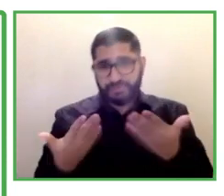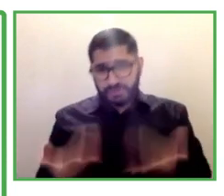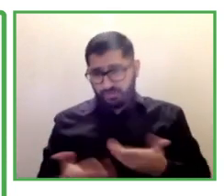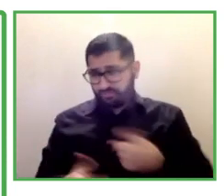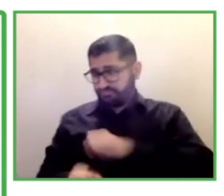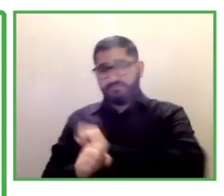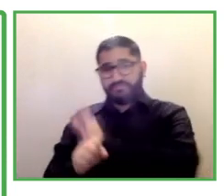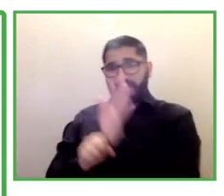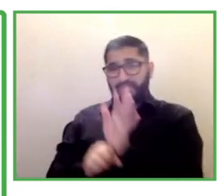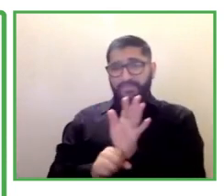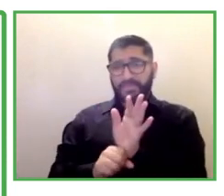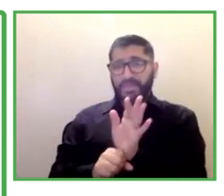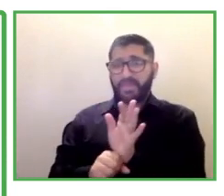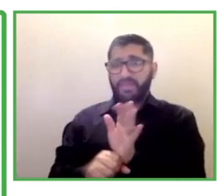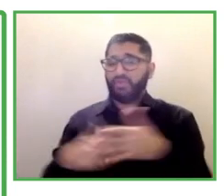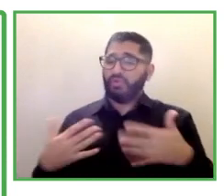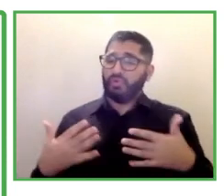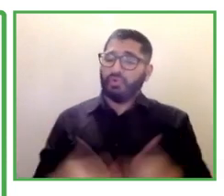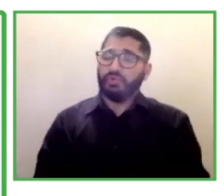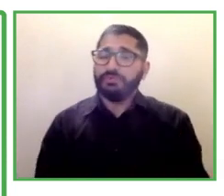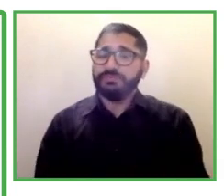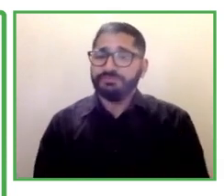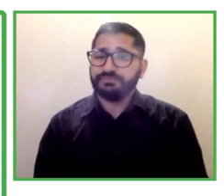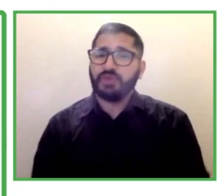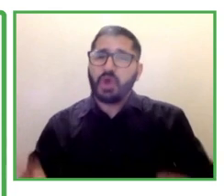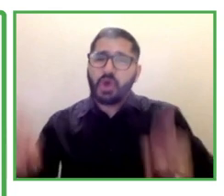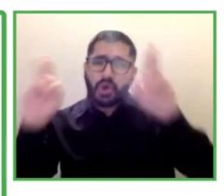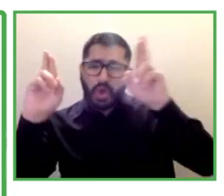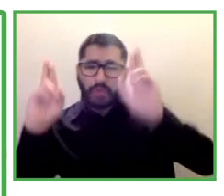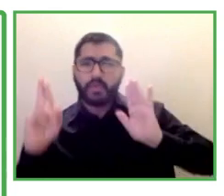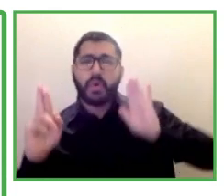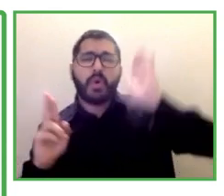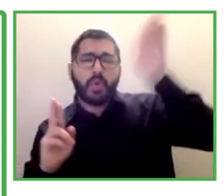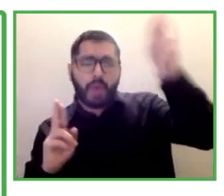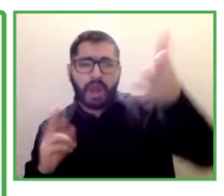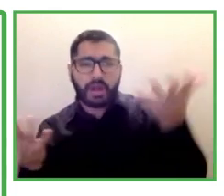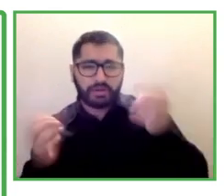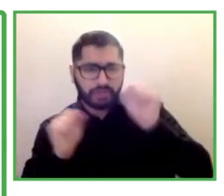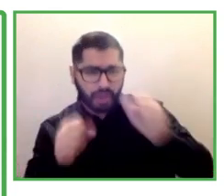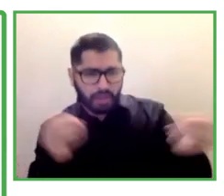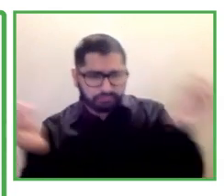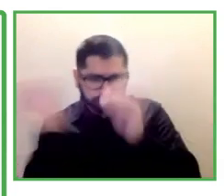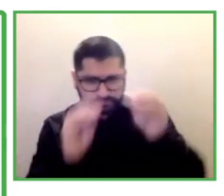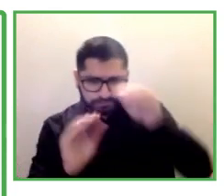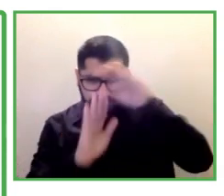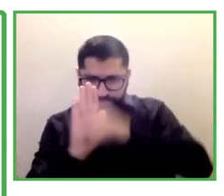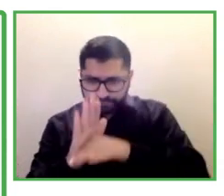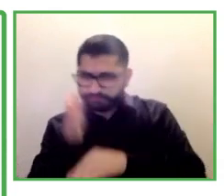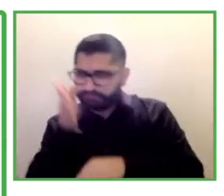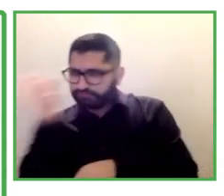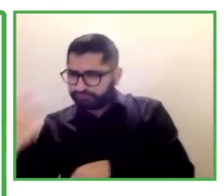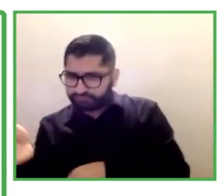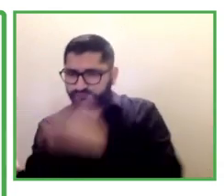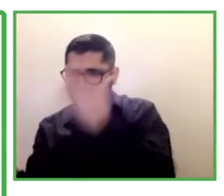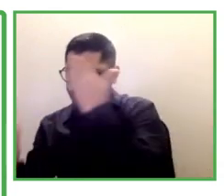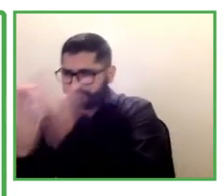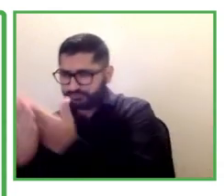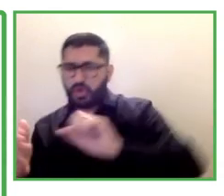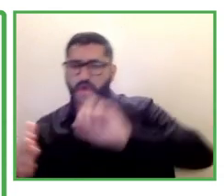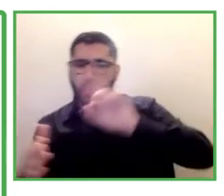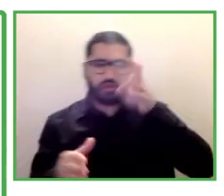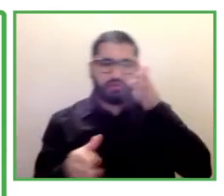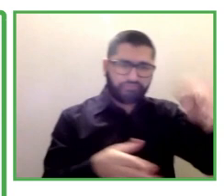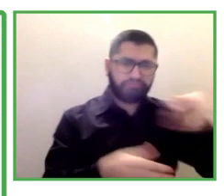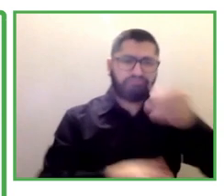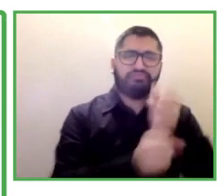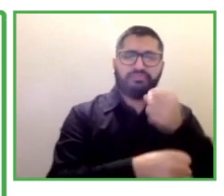with everyone if that is our only option but we are very excited for the year ahead for more success stories